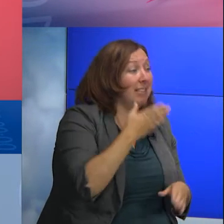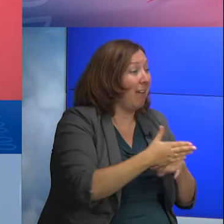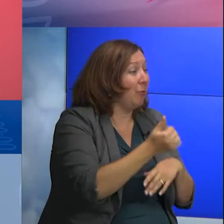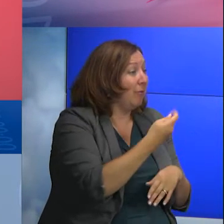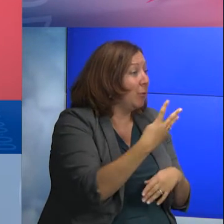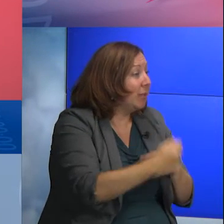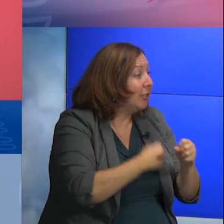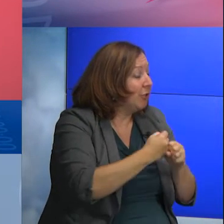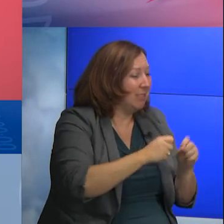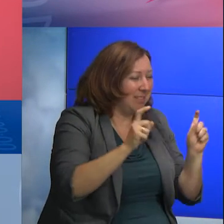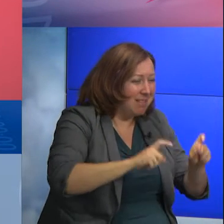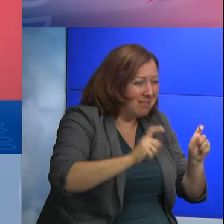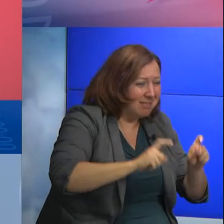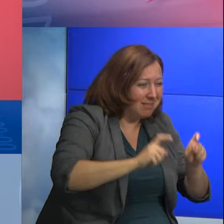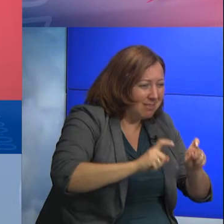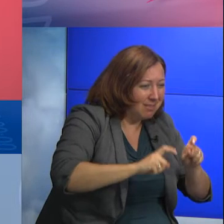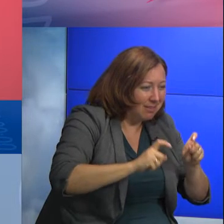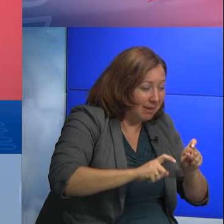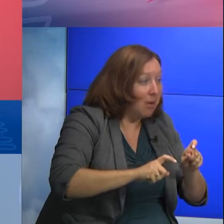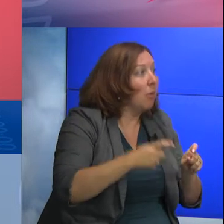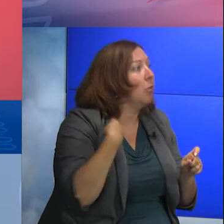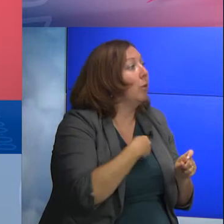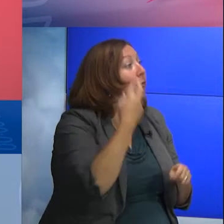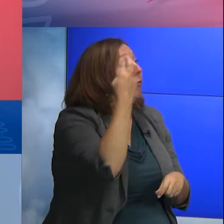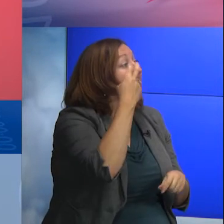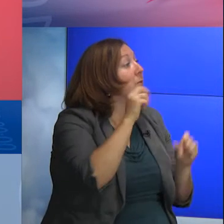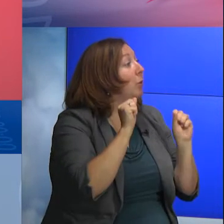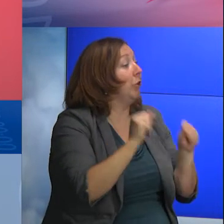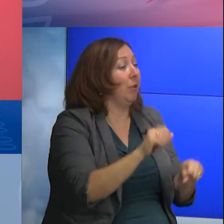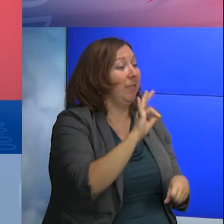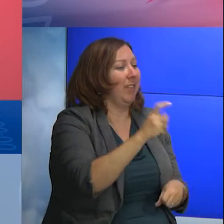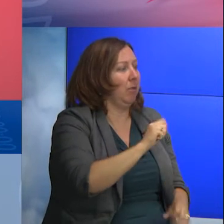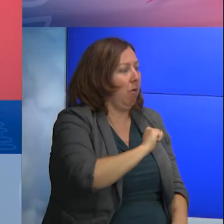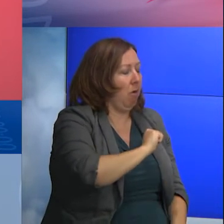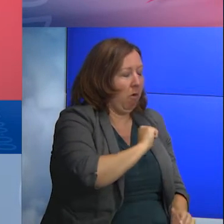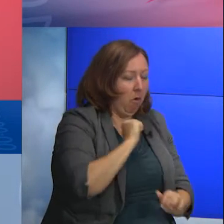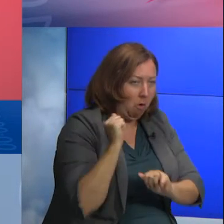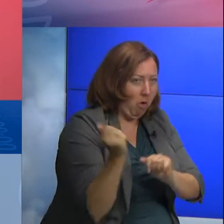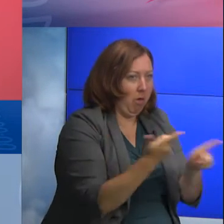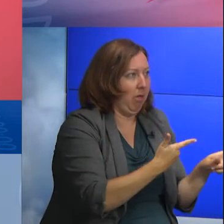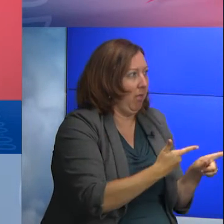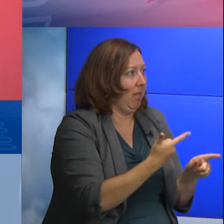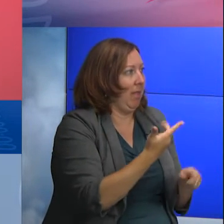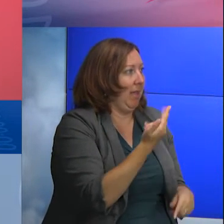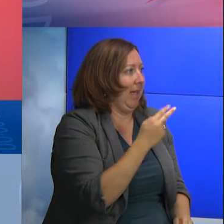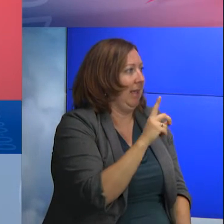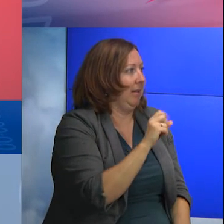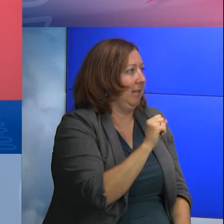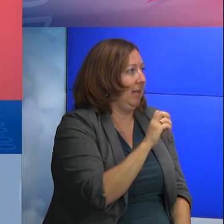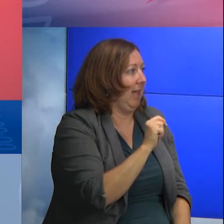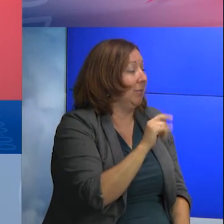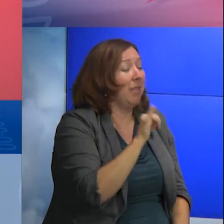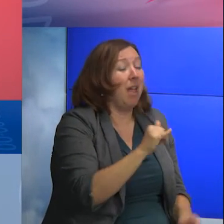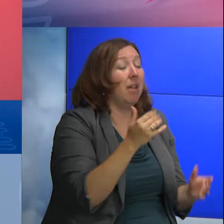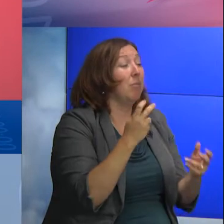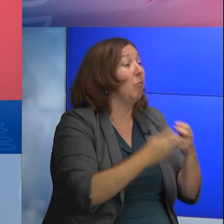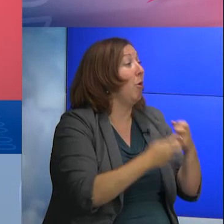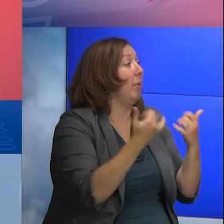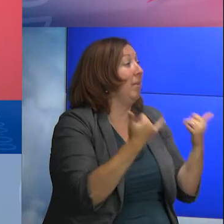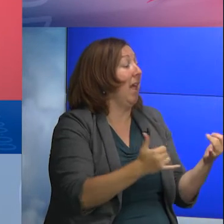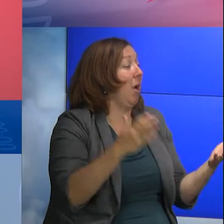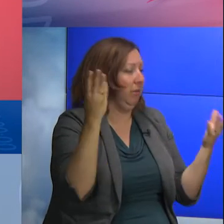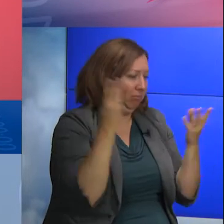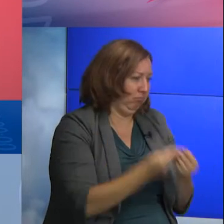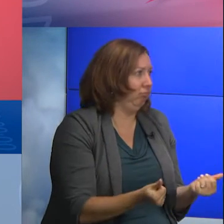to fix the handset for all handsets. It's not just any today. All of them now work this way, so this problem is gone from that